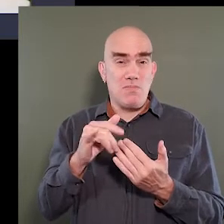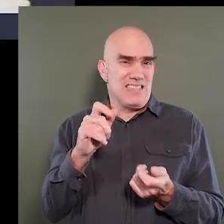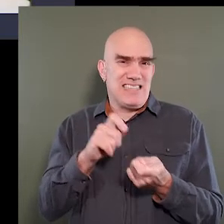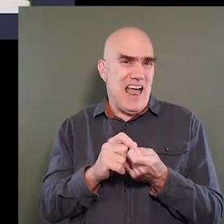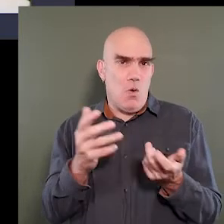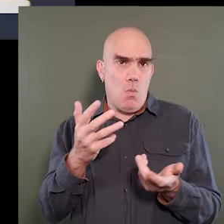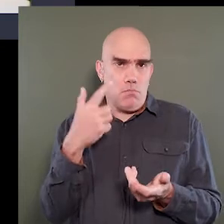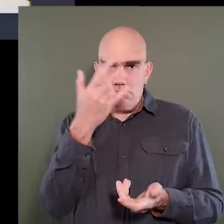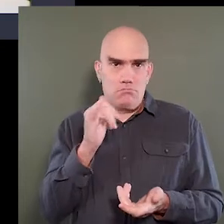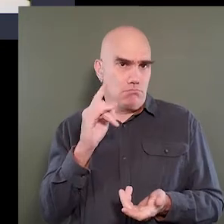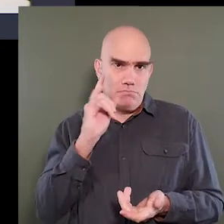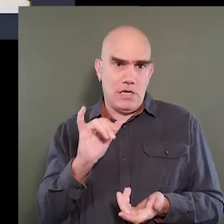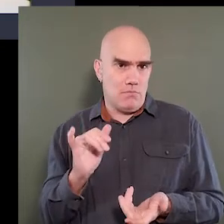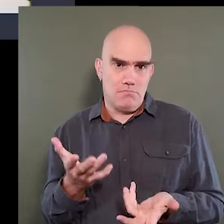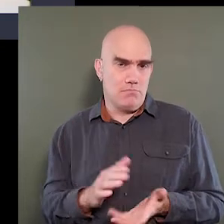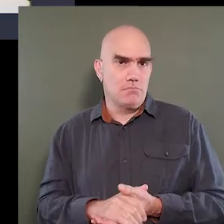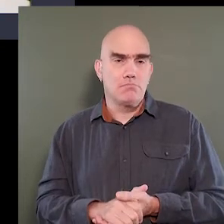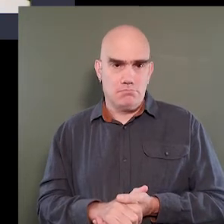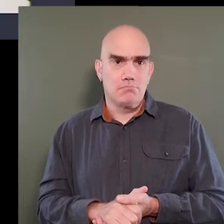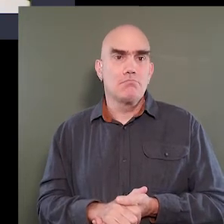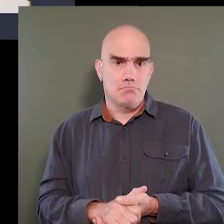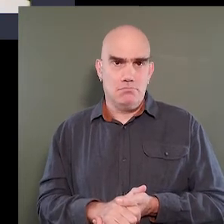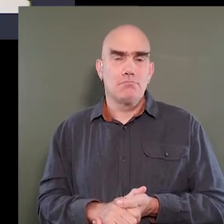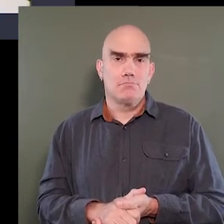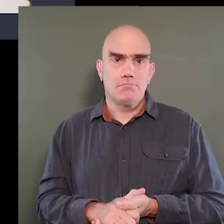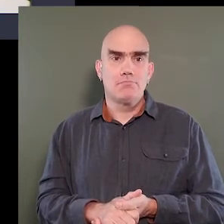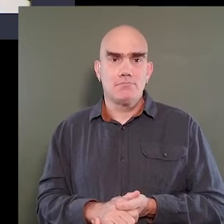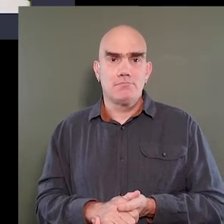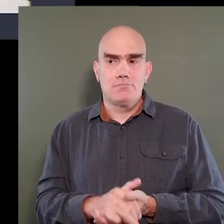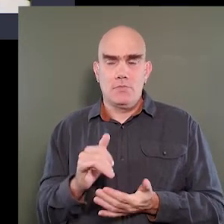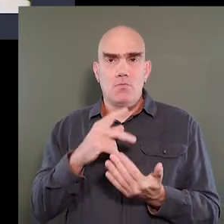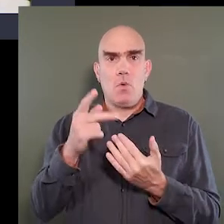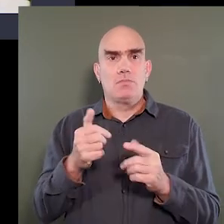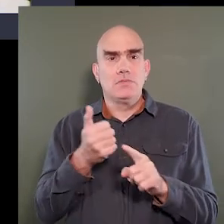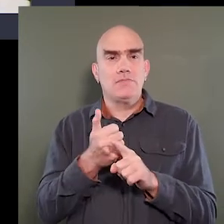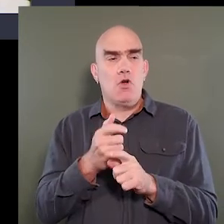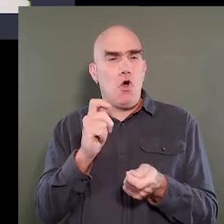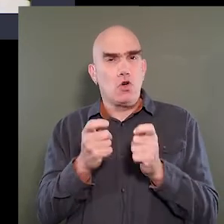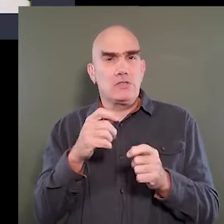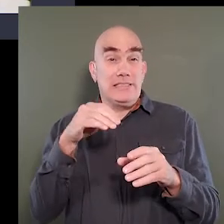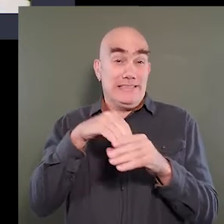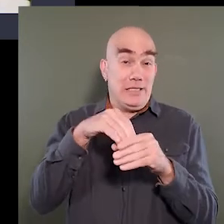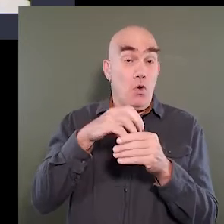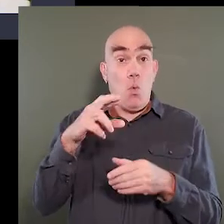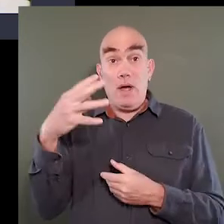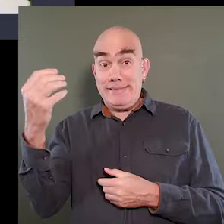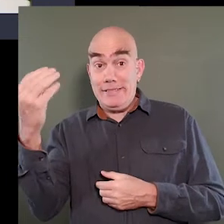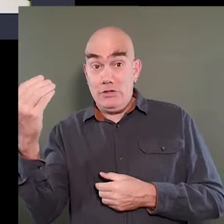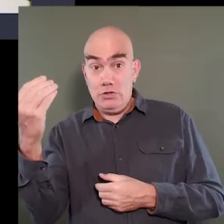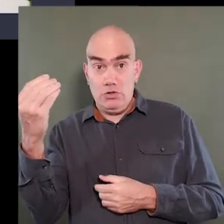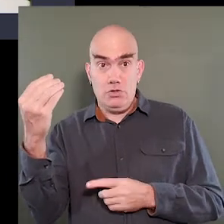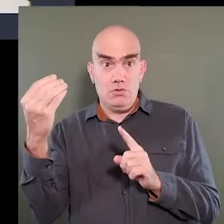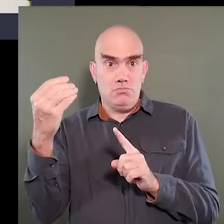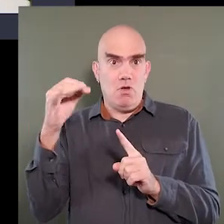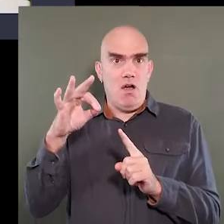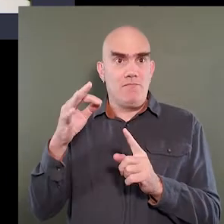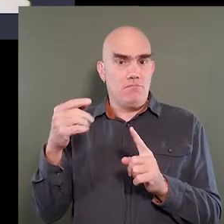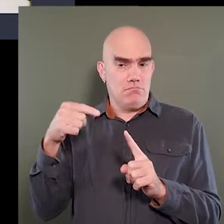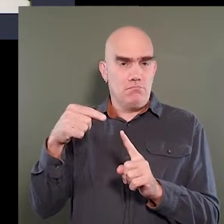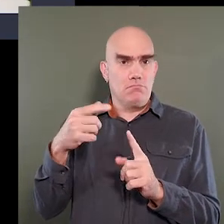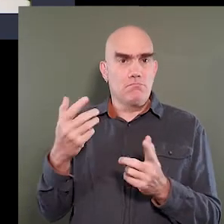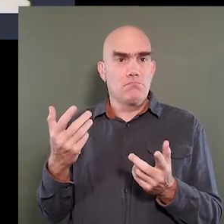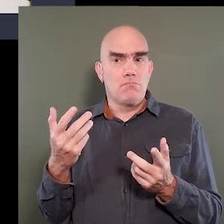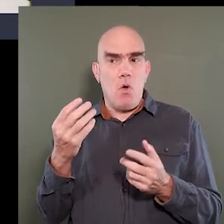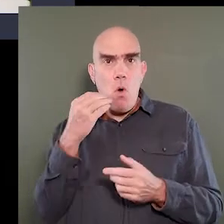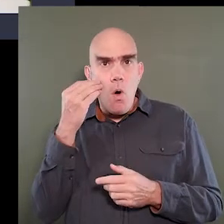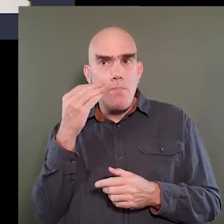So the home mod program is exactly what it sounds like. It is a program that alters the interior or exterior